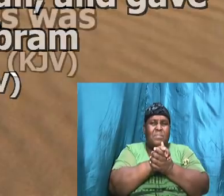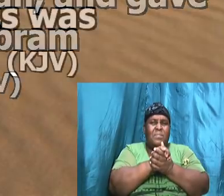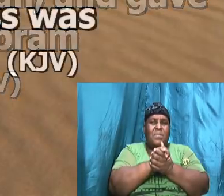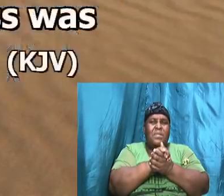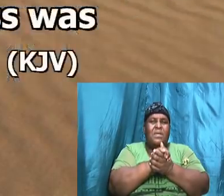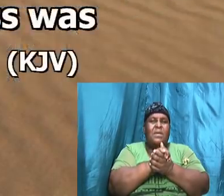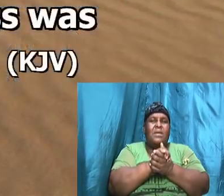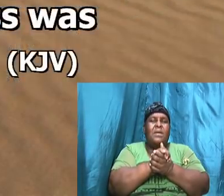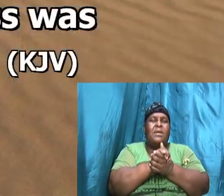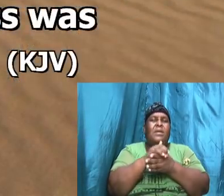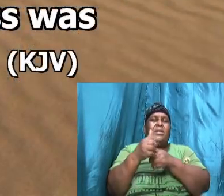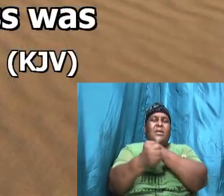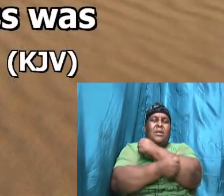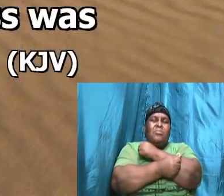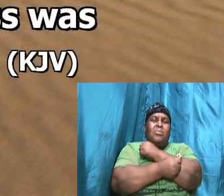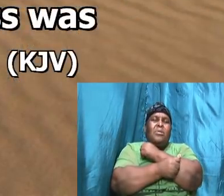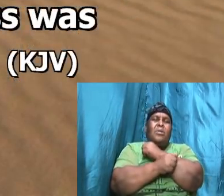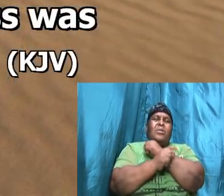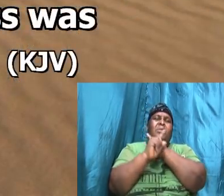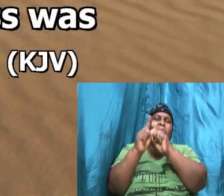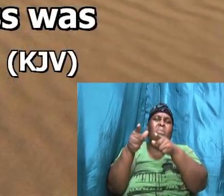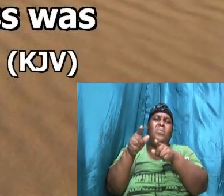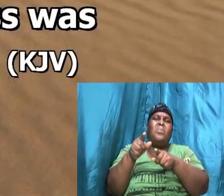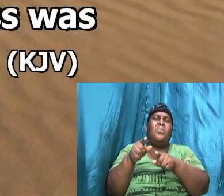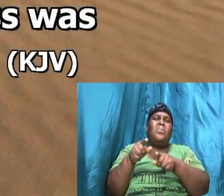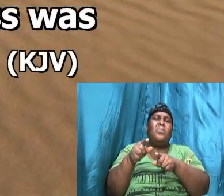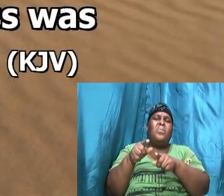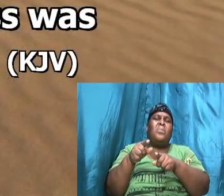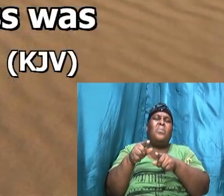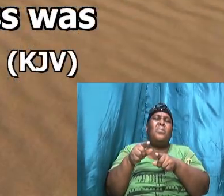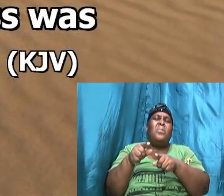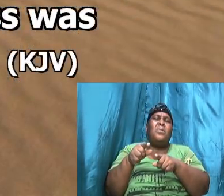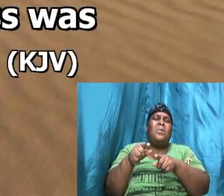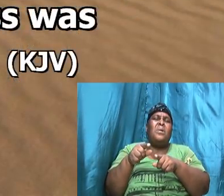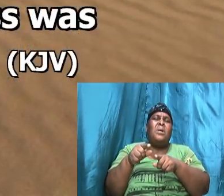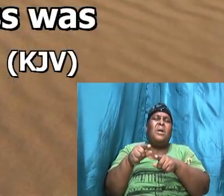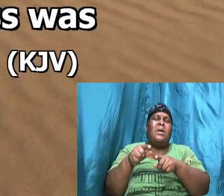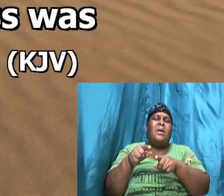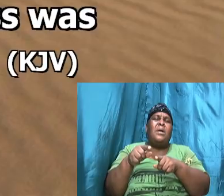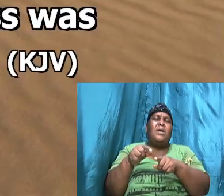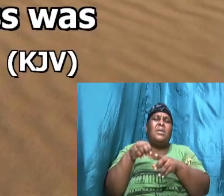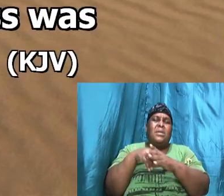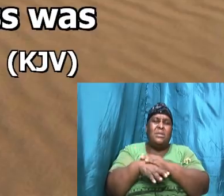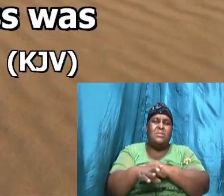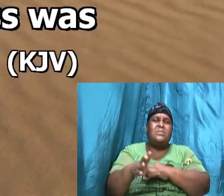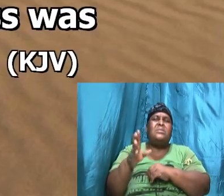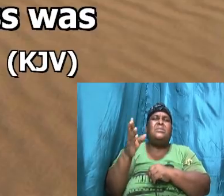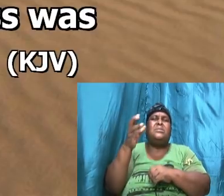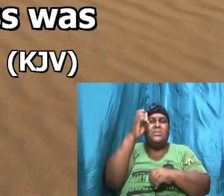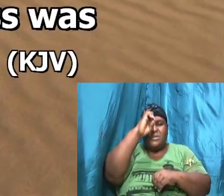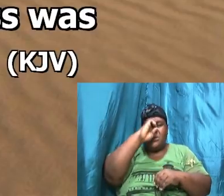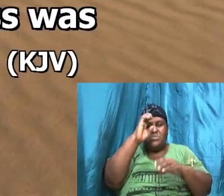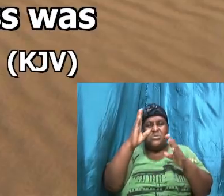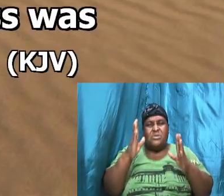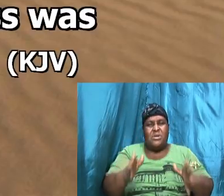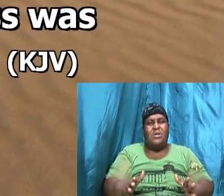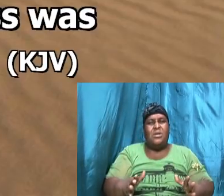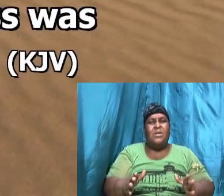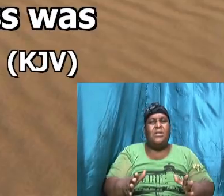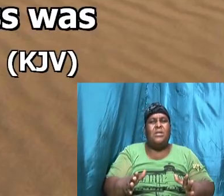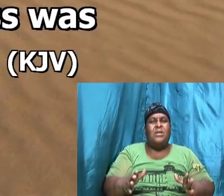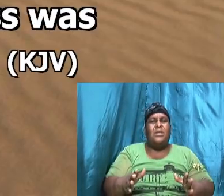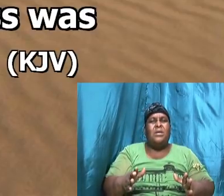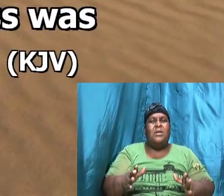he went in unto Hagar and she conceived and when she saw that she conceived